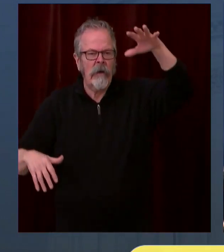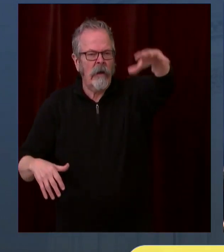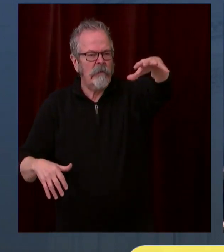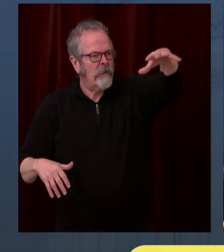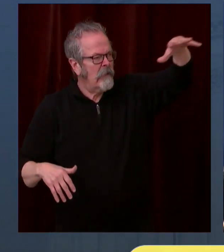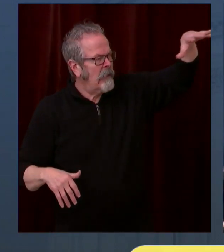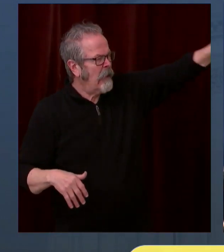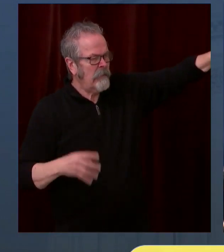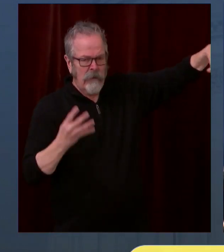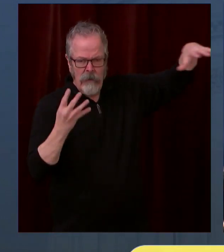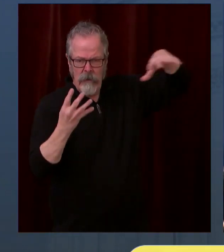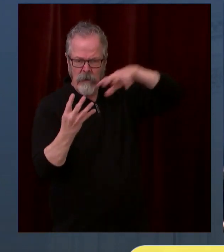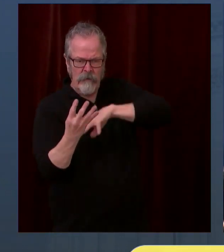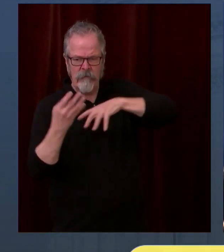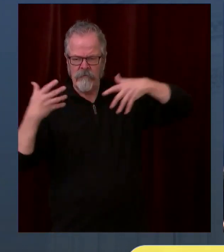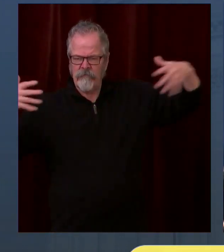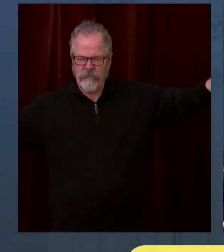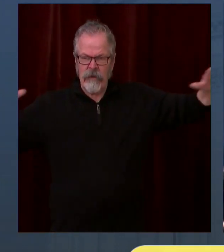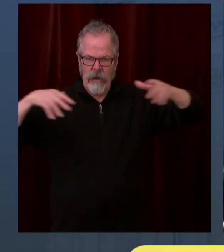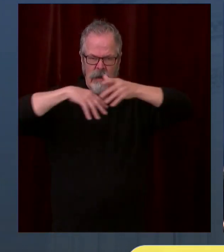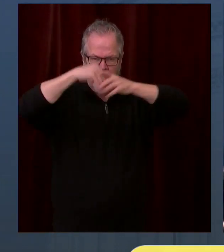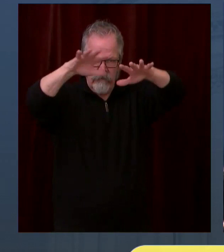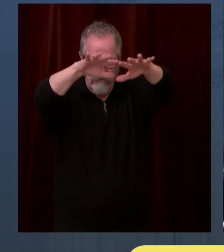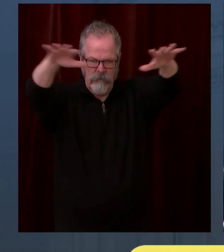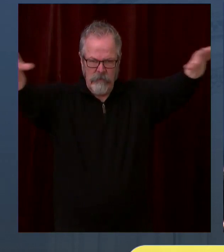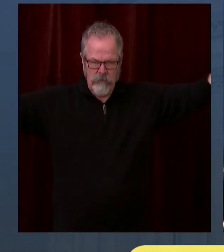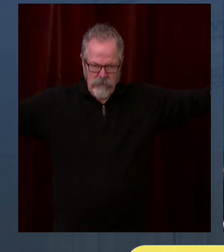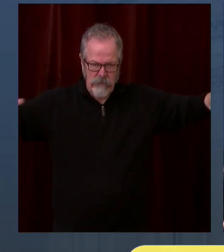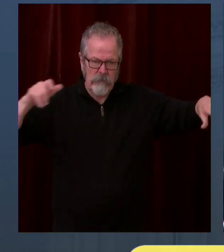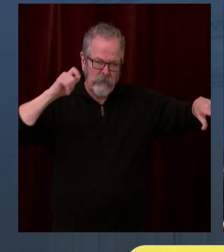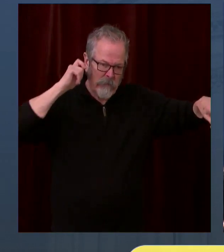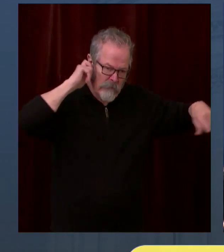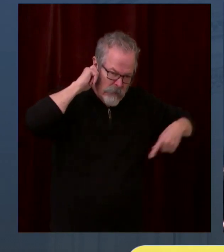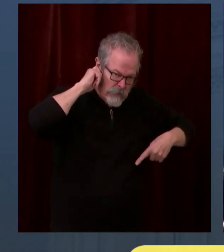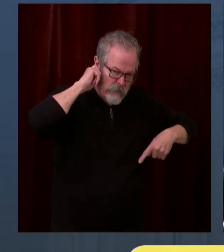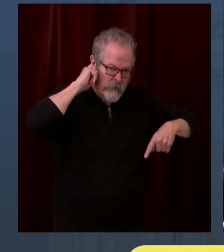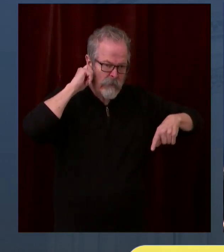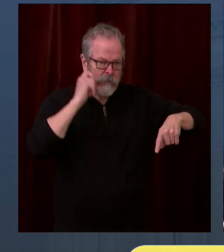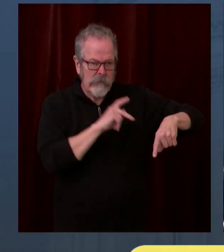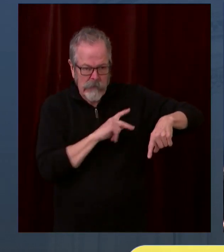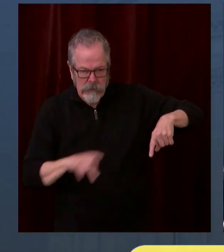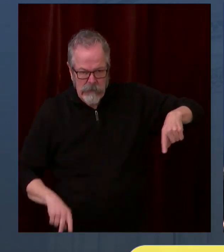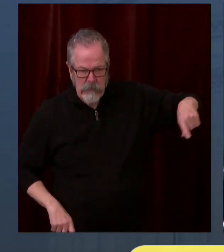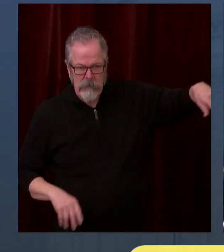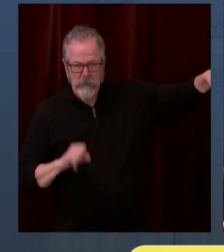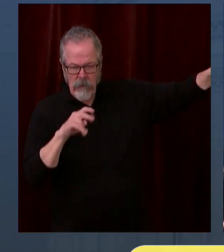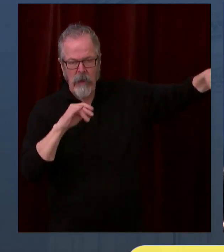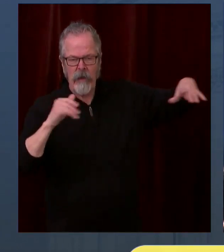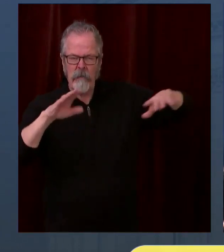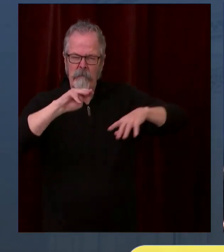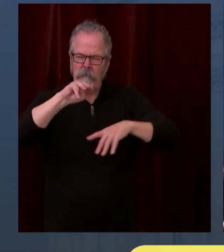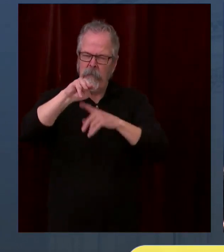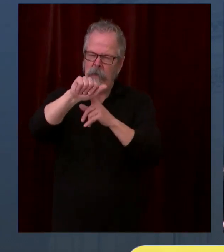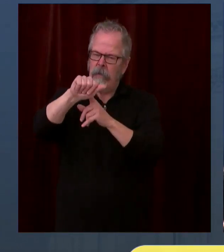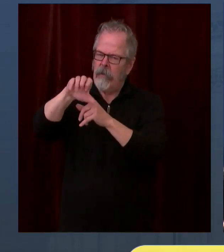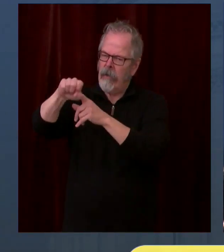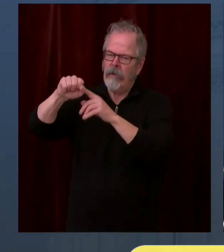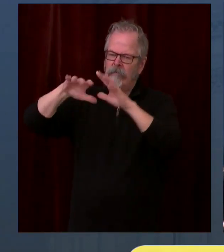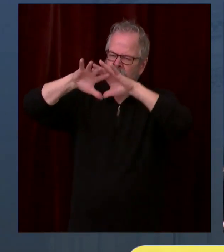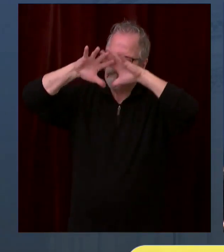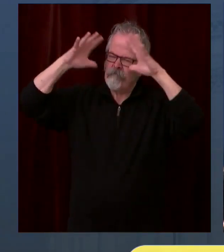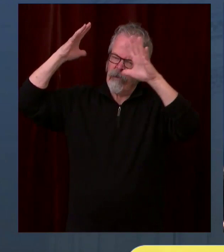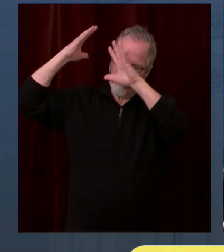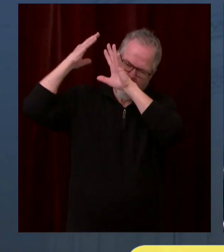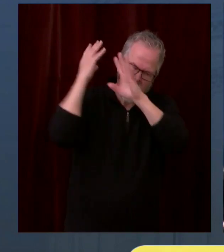have some sort of locally driven mass vaccination sites. We will support those sites. But we want to make sure we have sites outside